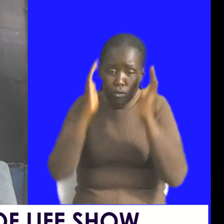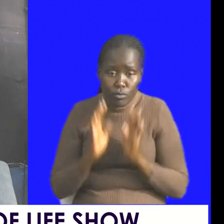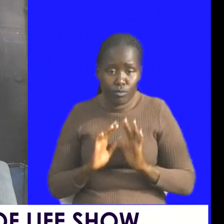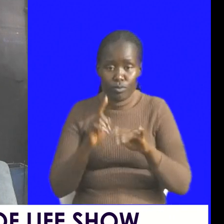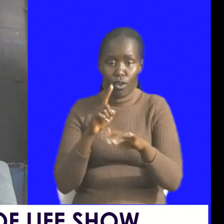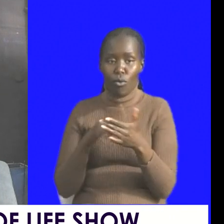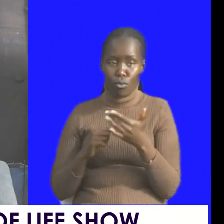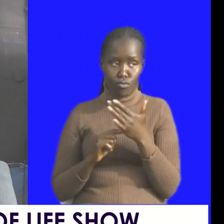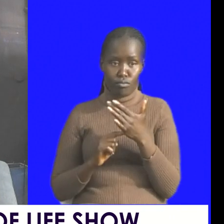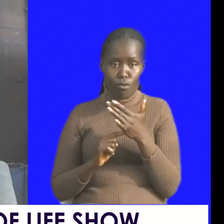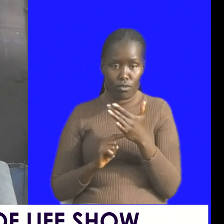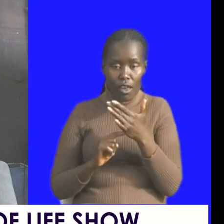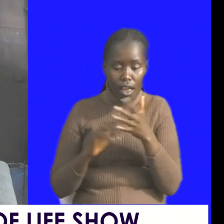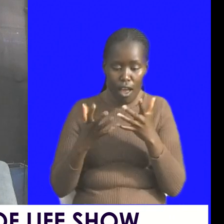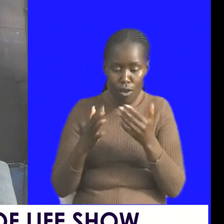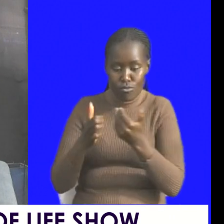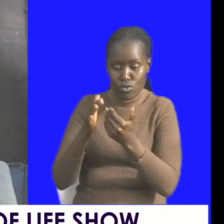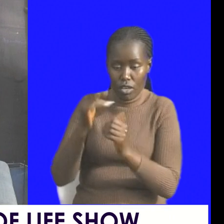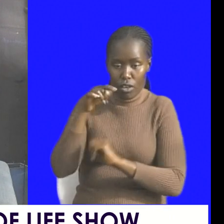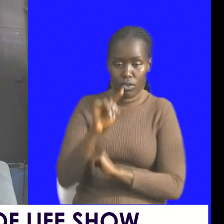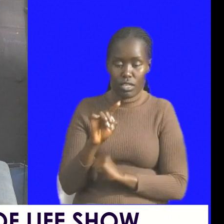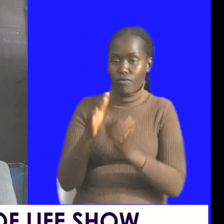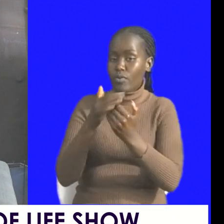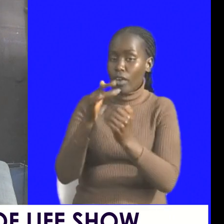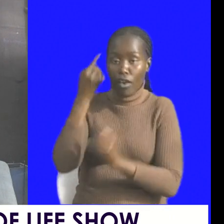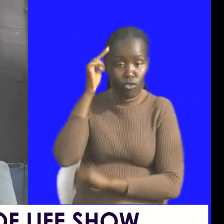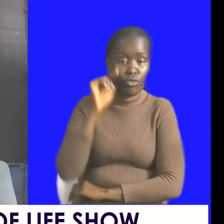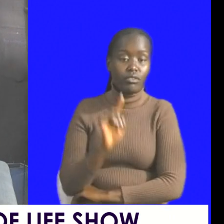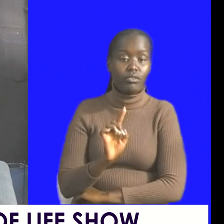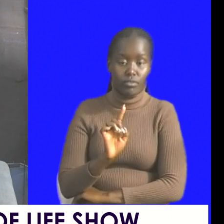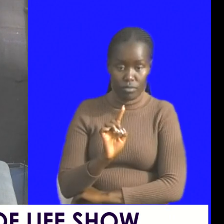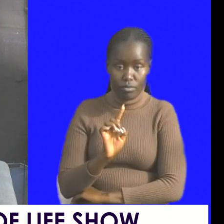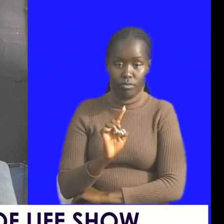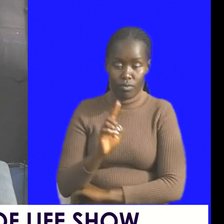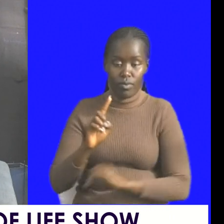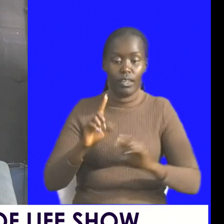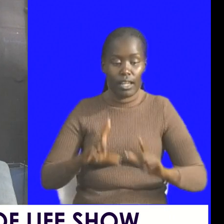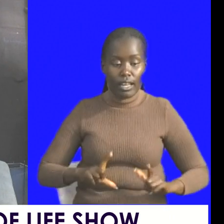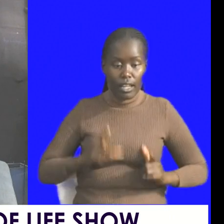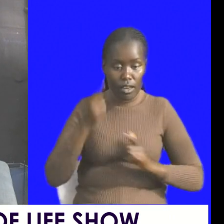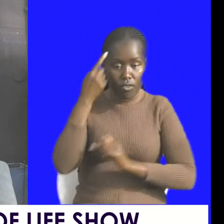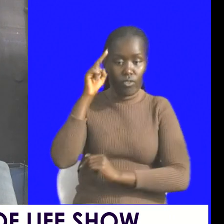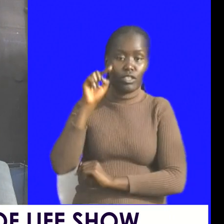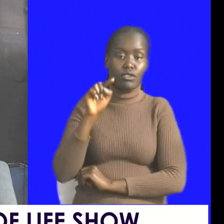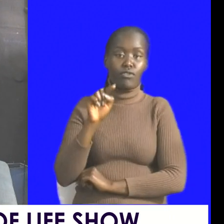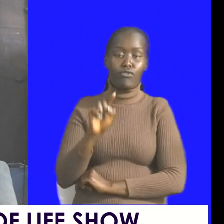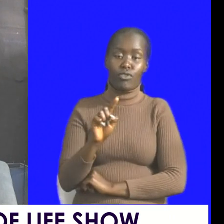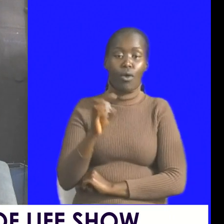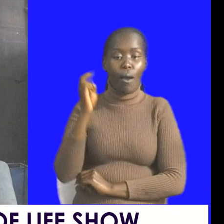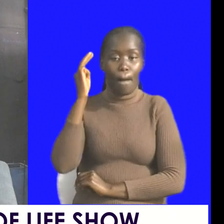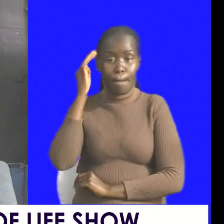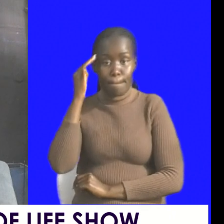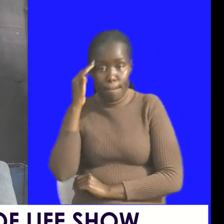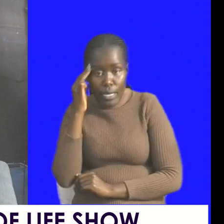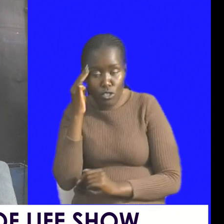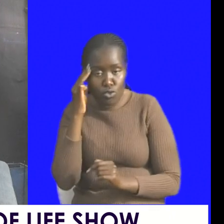give yourself a treat treat yourself come on life is for you mental fitness